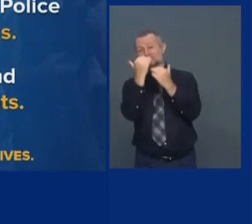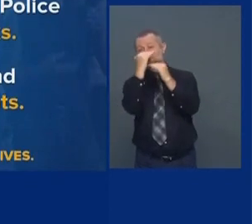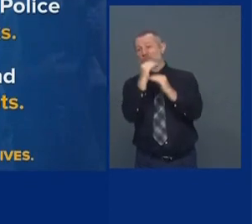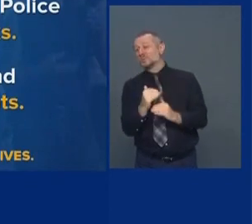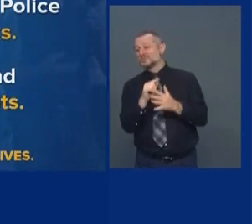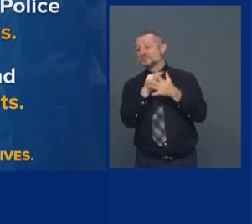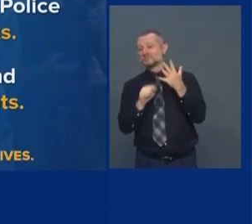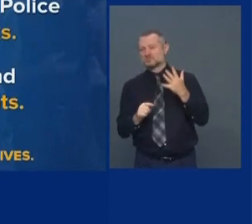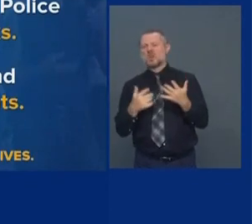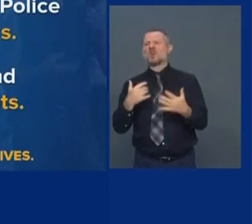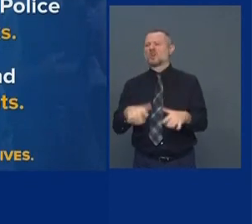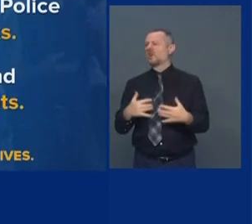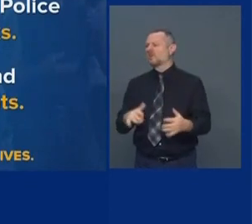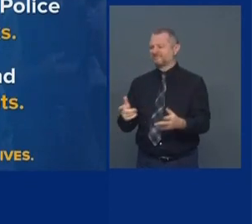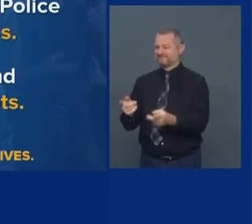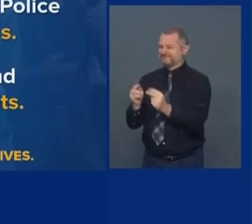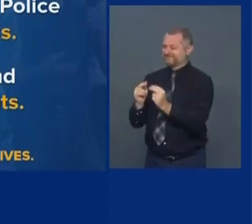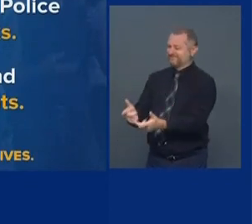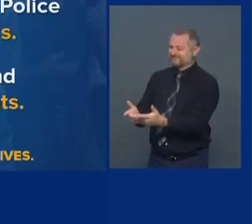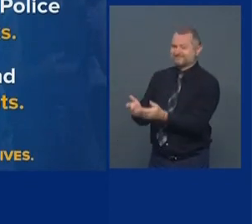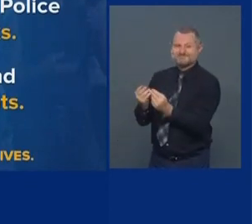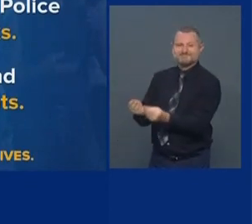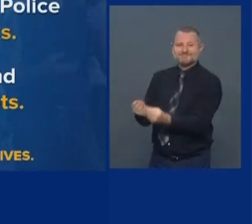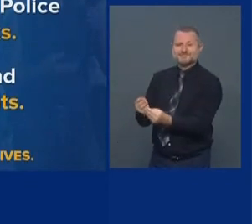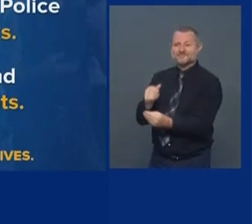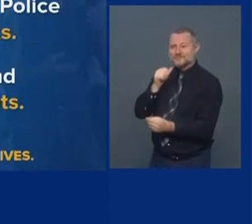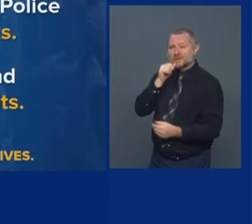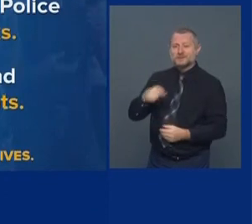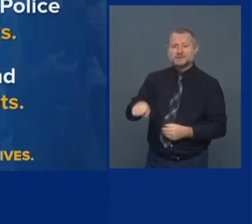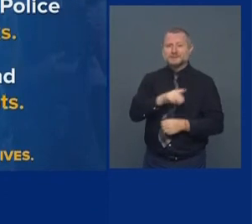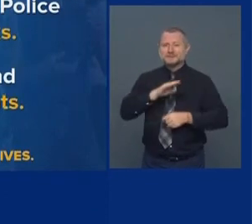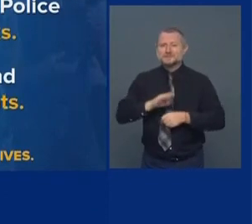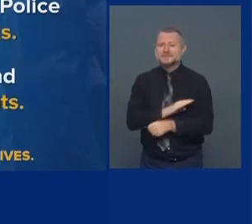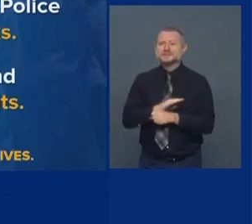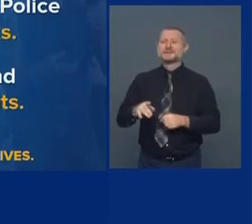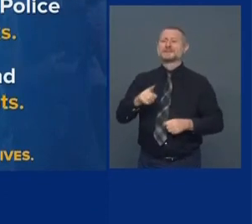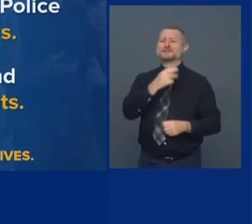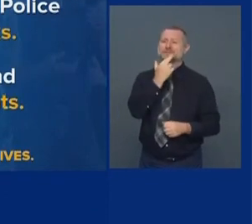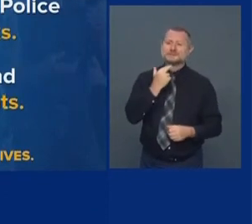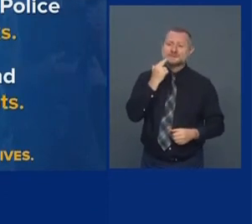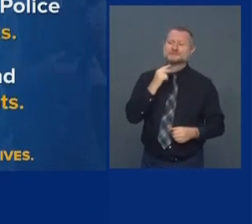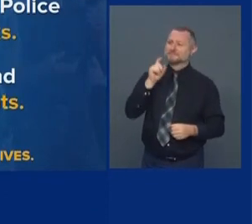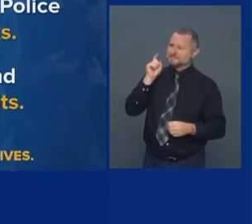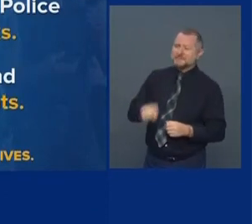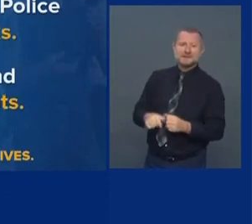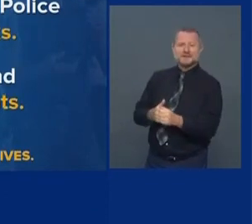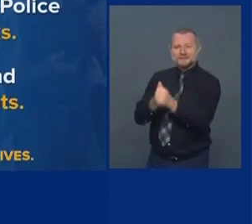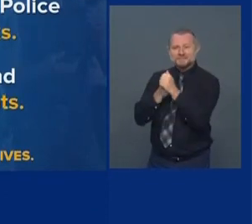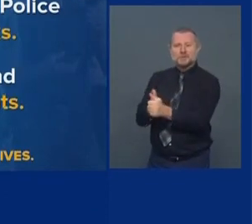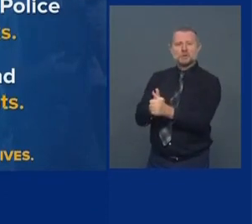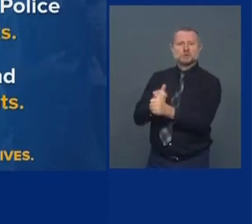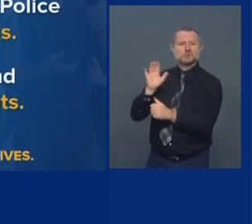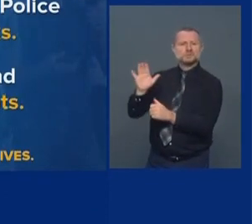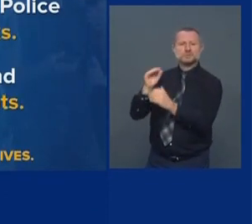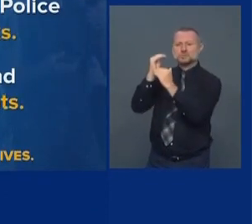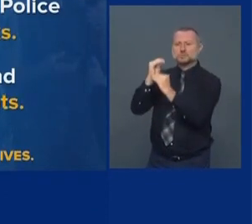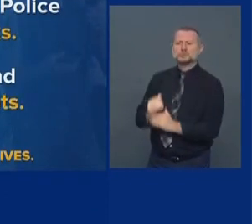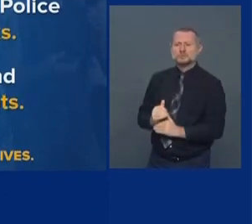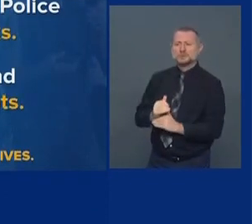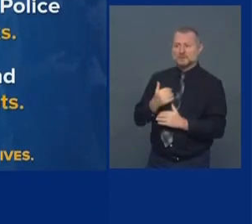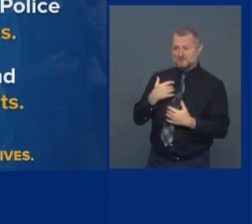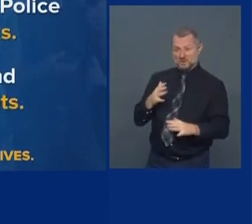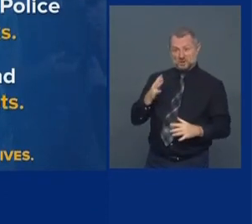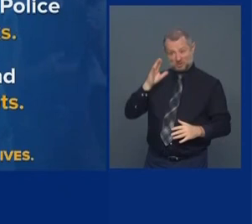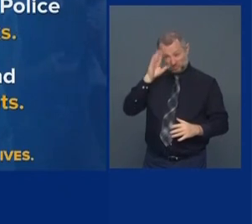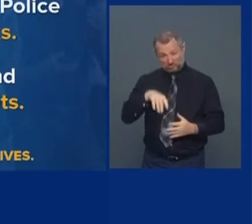good as the establishments that follow it. And we have learned, frankly, the public has been